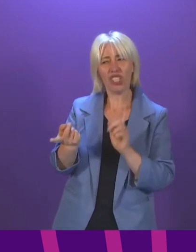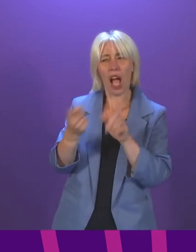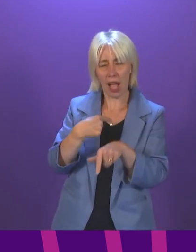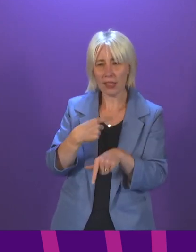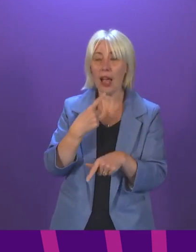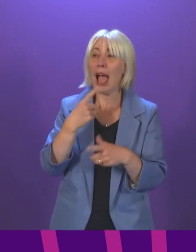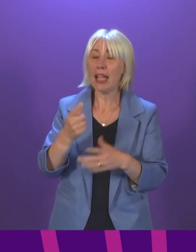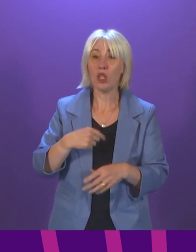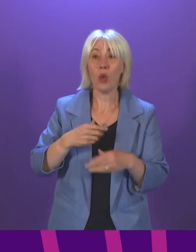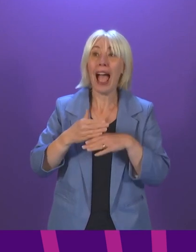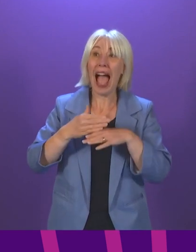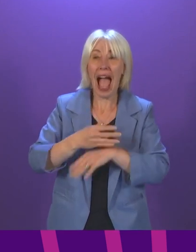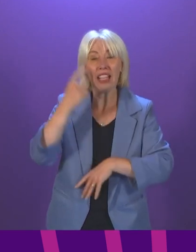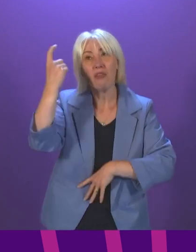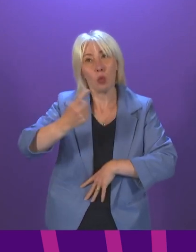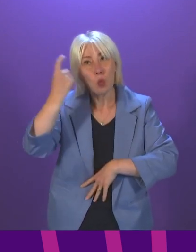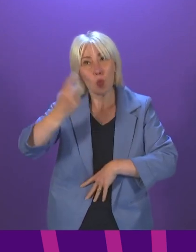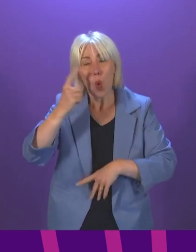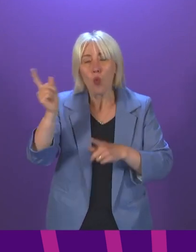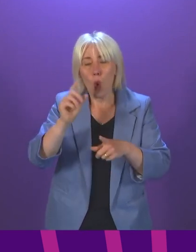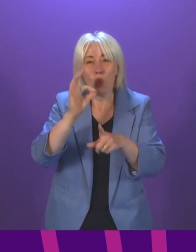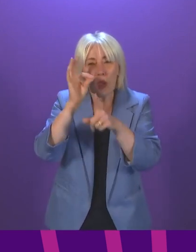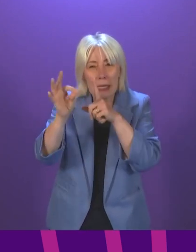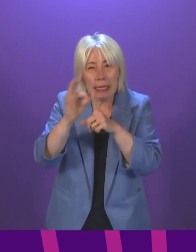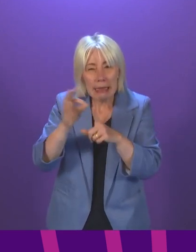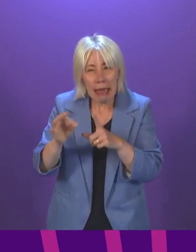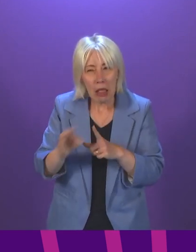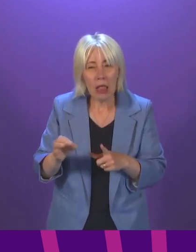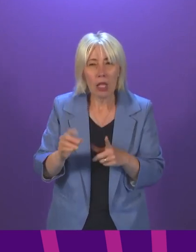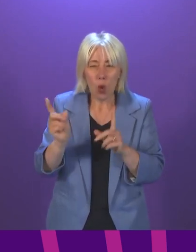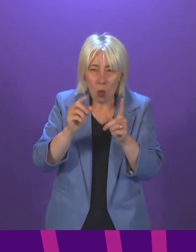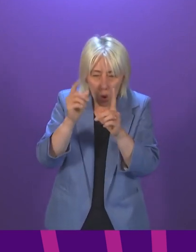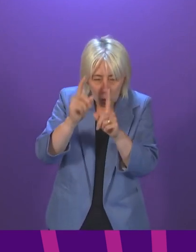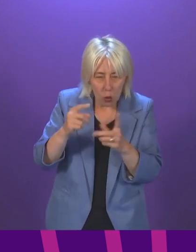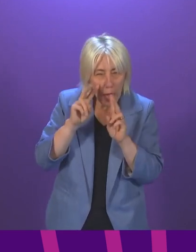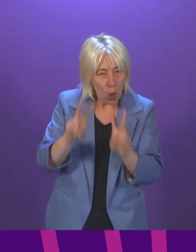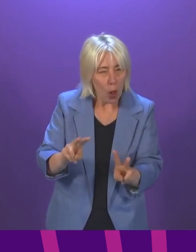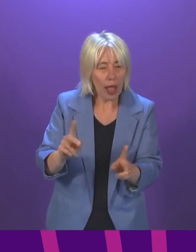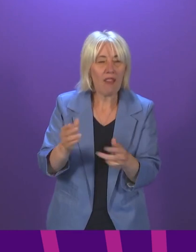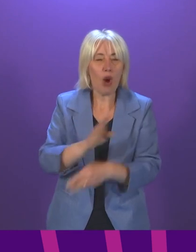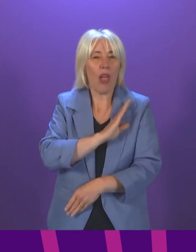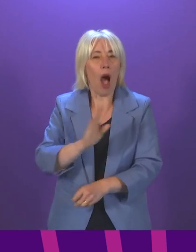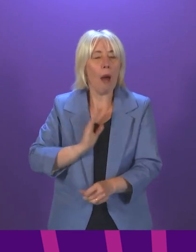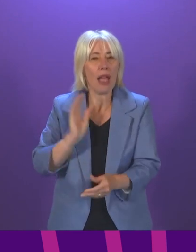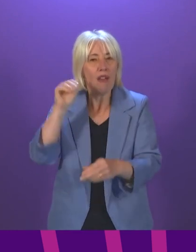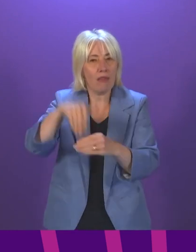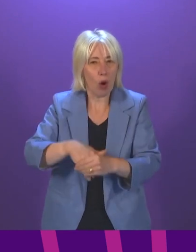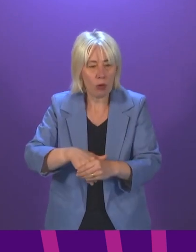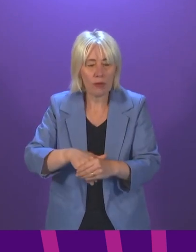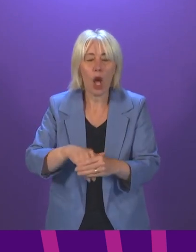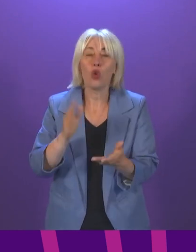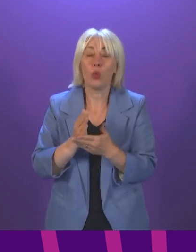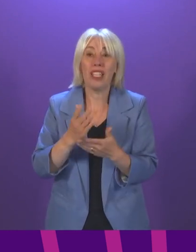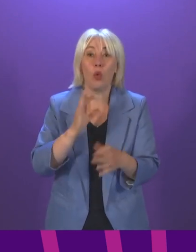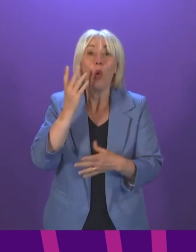actively considering the detail of a request for targeted military assistance. It is important that we make that request in